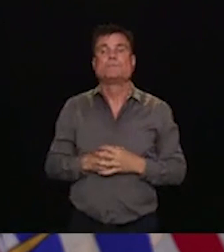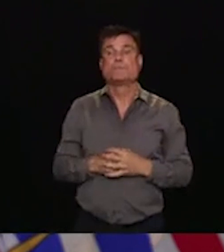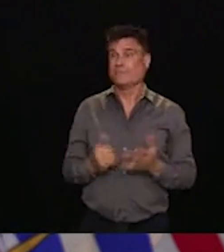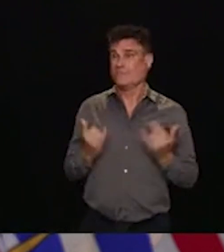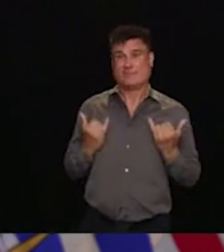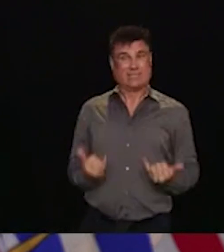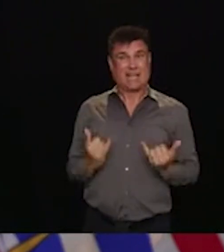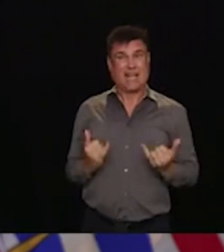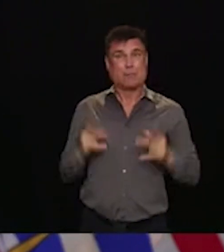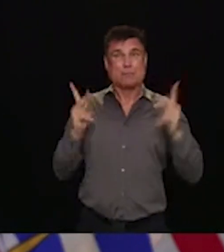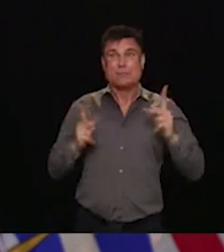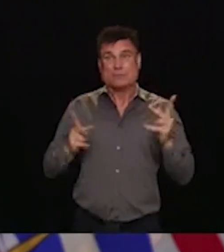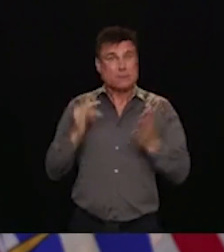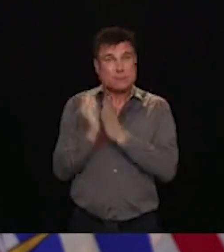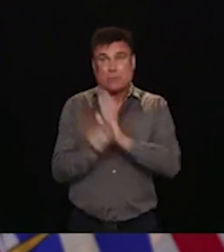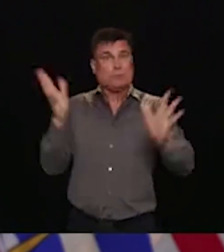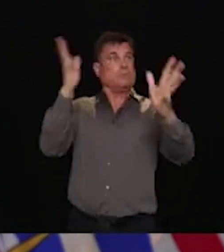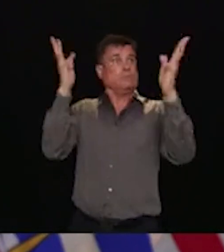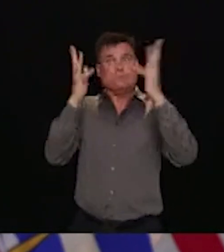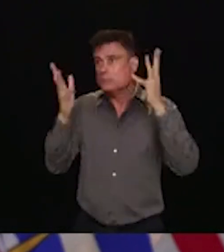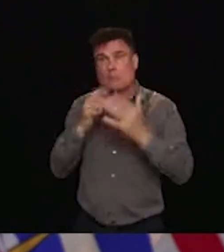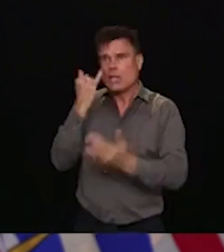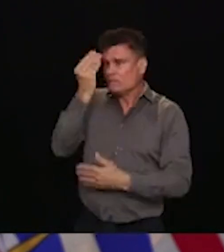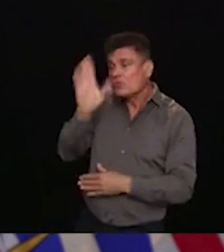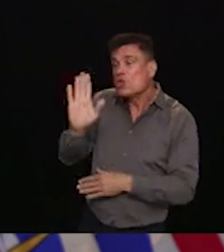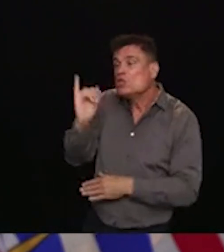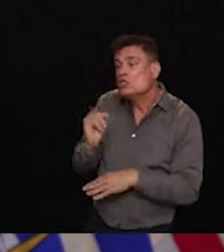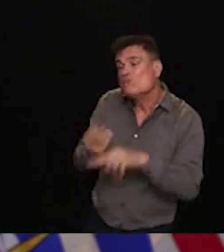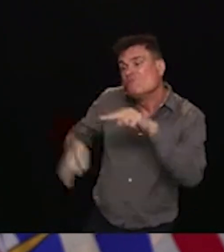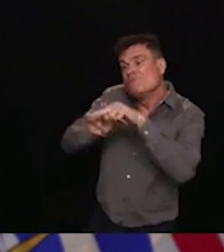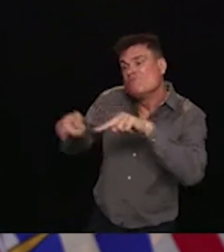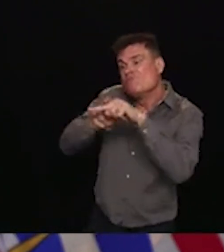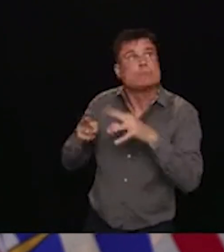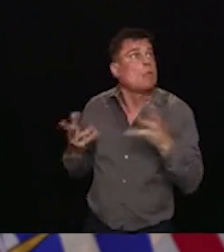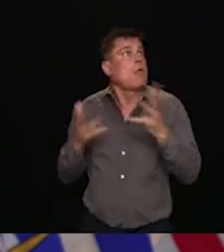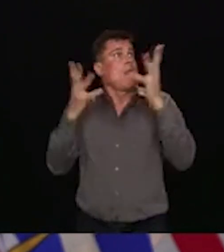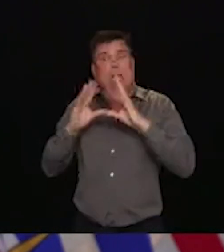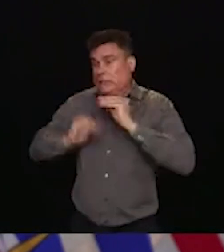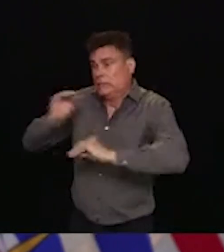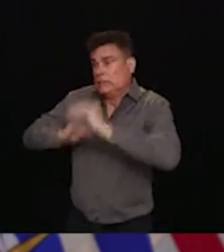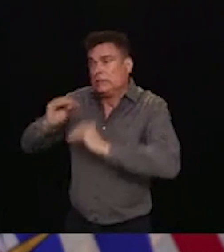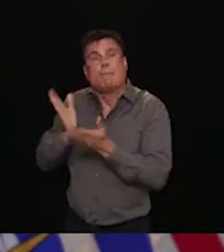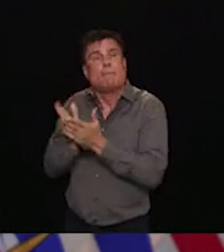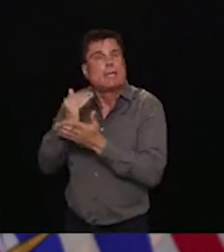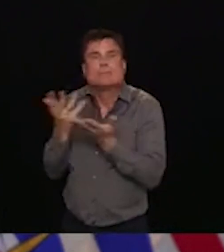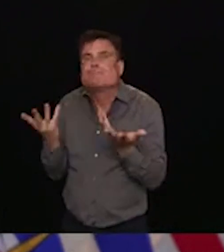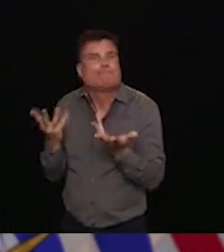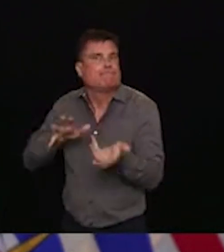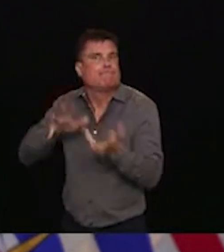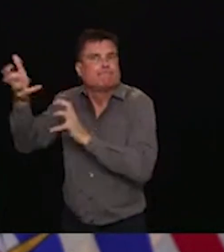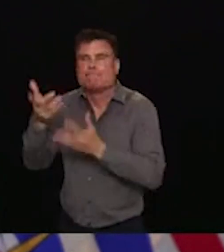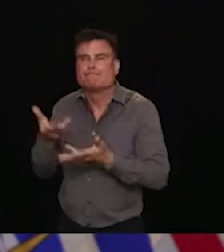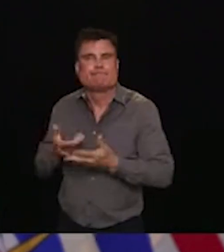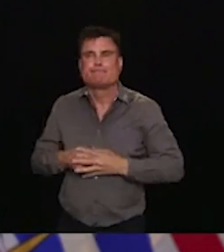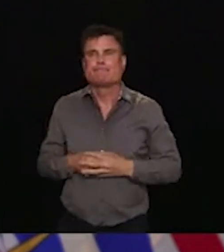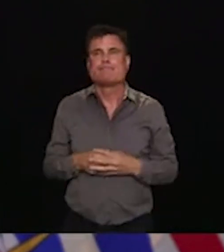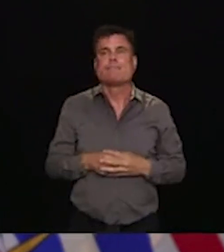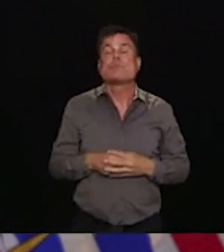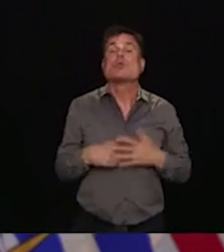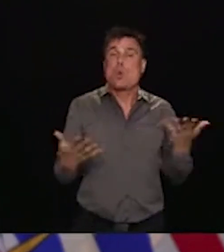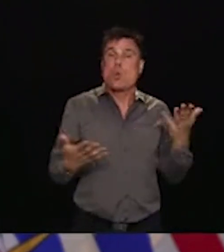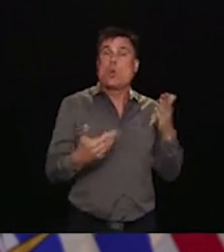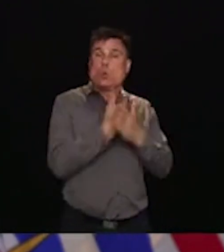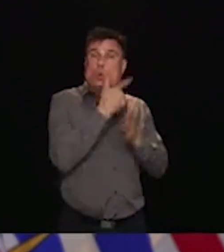The amendments also make it clear that Strata's are authorized to use their contingency reserve fund to pay for any unexpected,